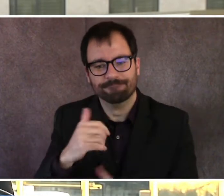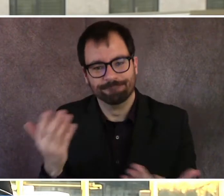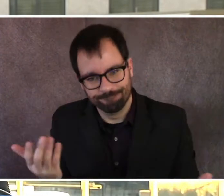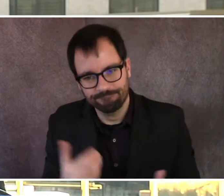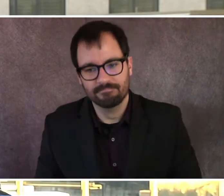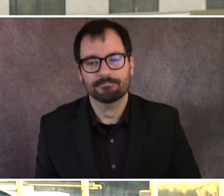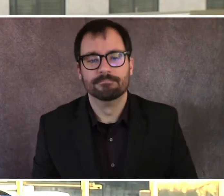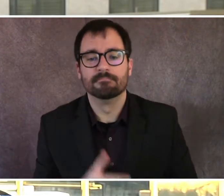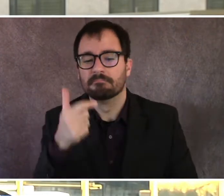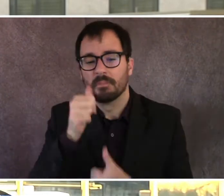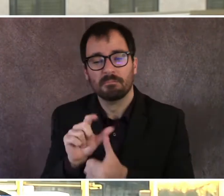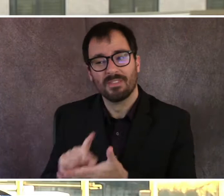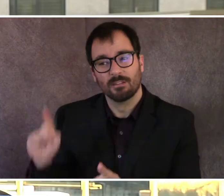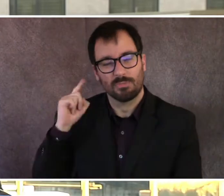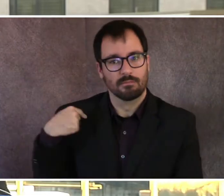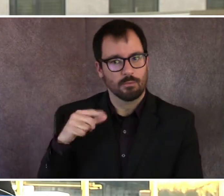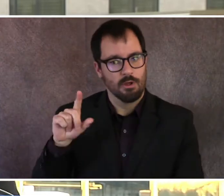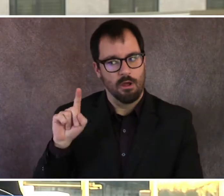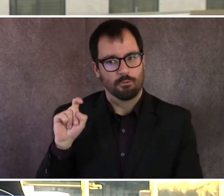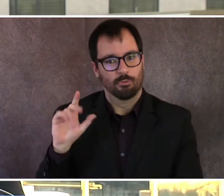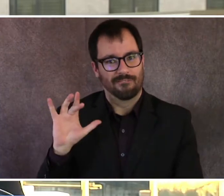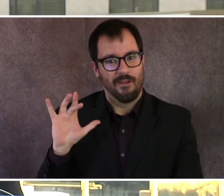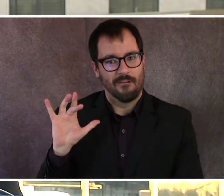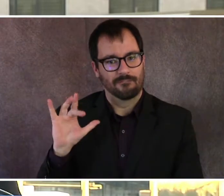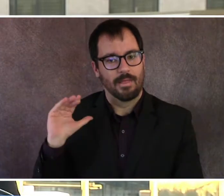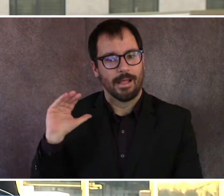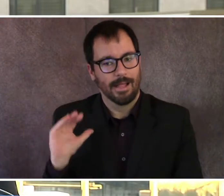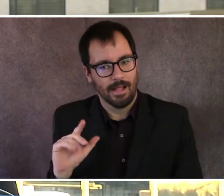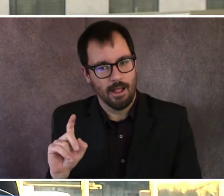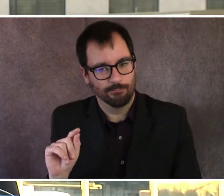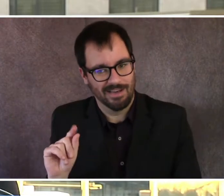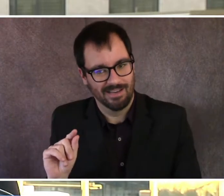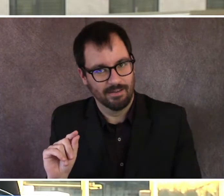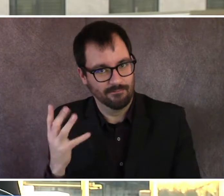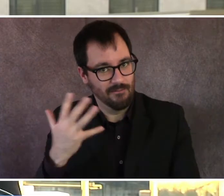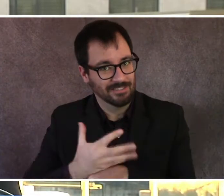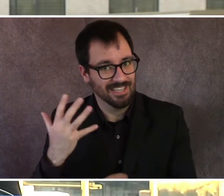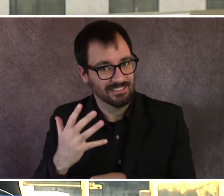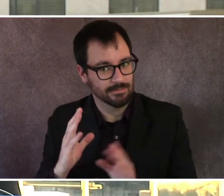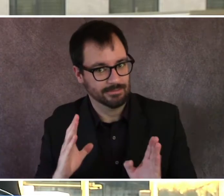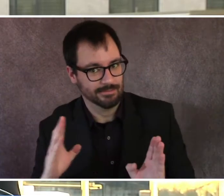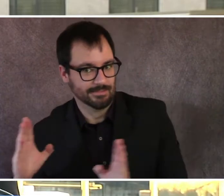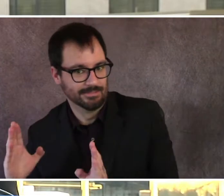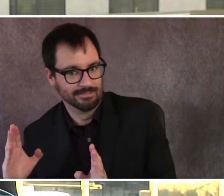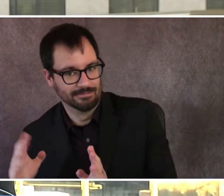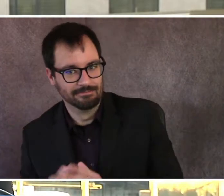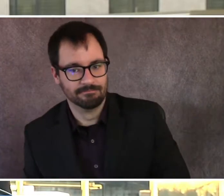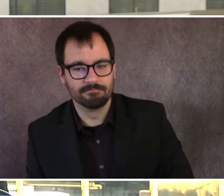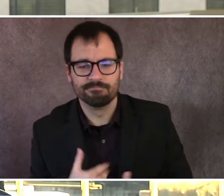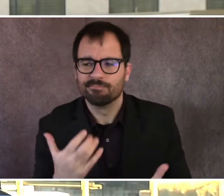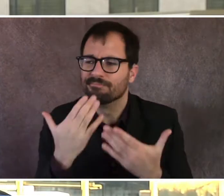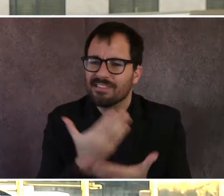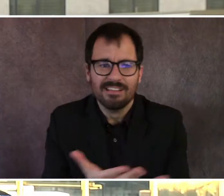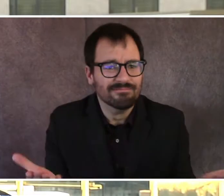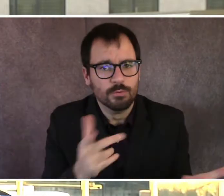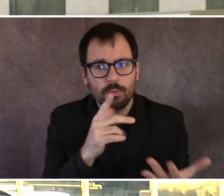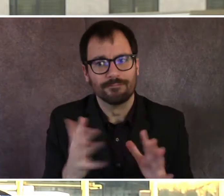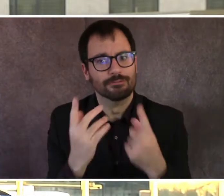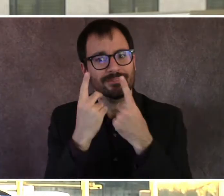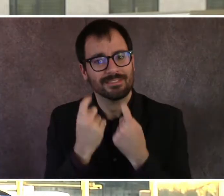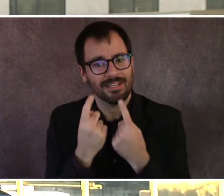now. I want to thank everyone who's been tested recently for COVID-19. After launching our Get the Test